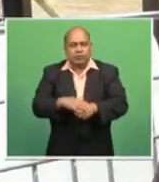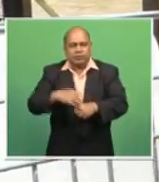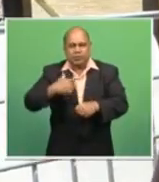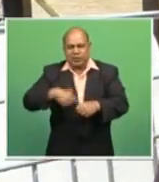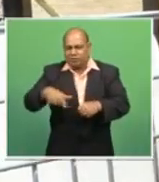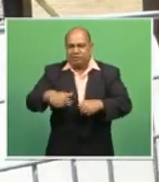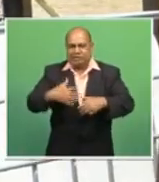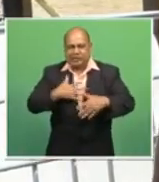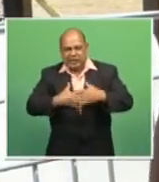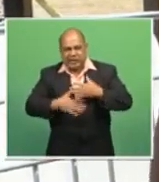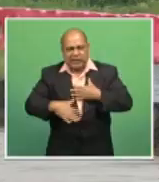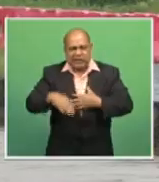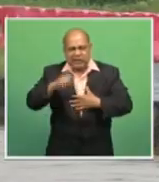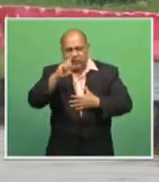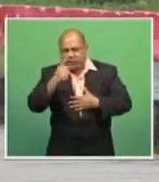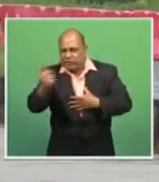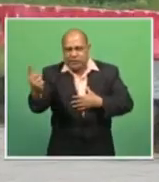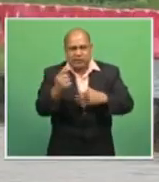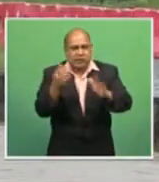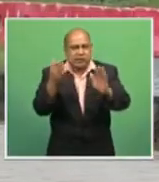come and they can't go.